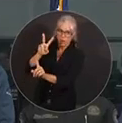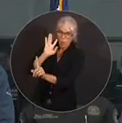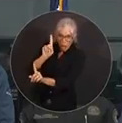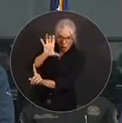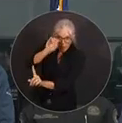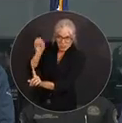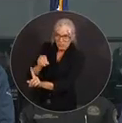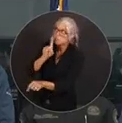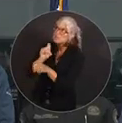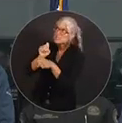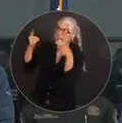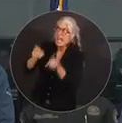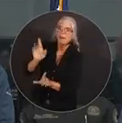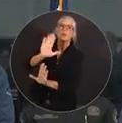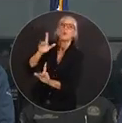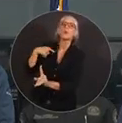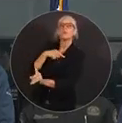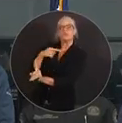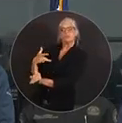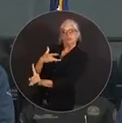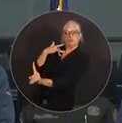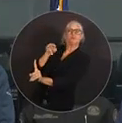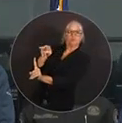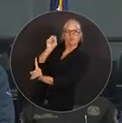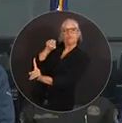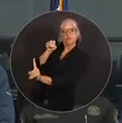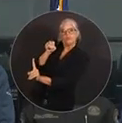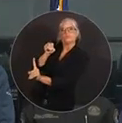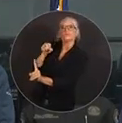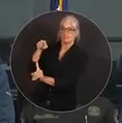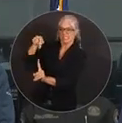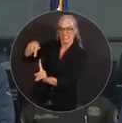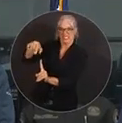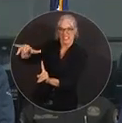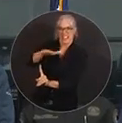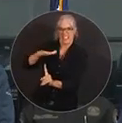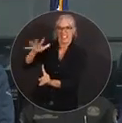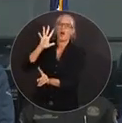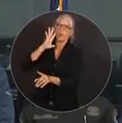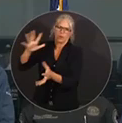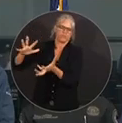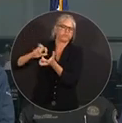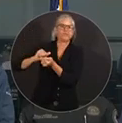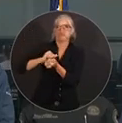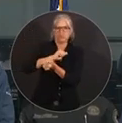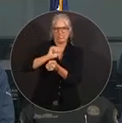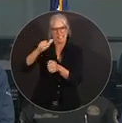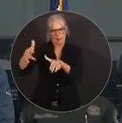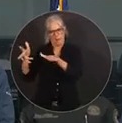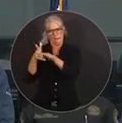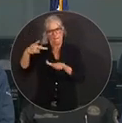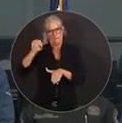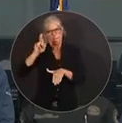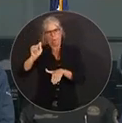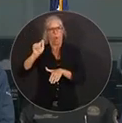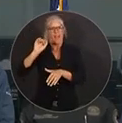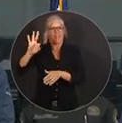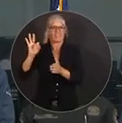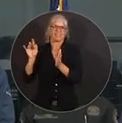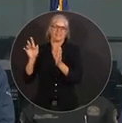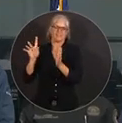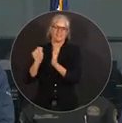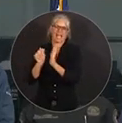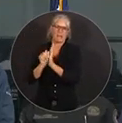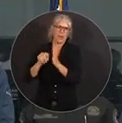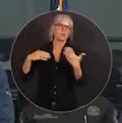be significant damage to the Port of Tampa. So we're operating as if there's going to be a significant interruption in their ability to receive fuel.